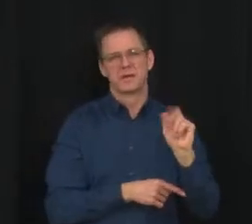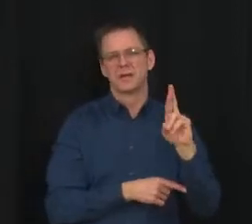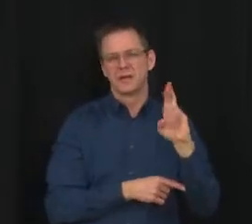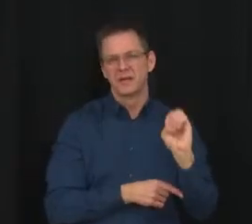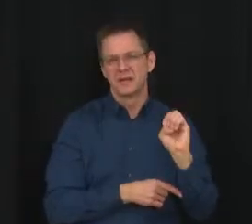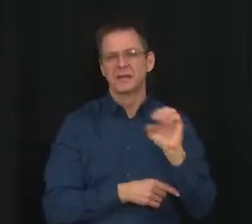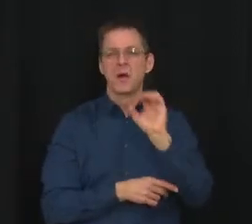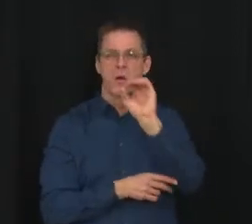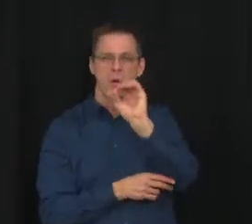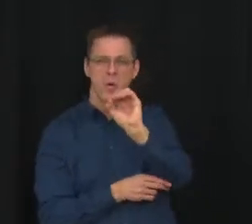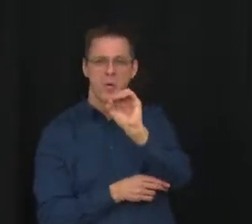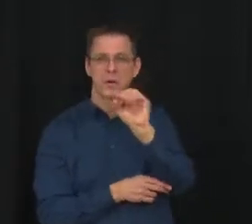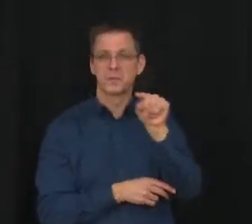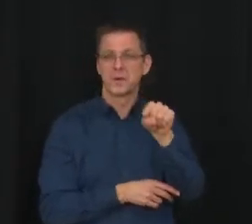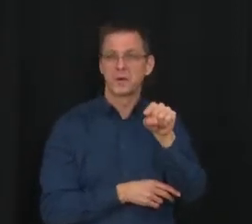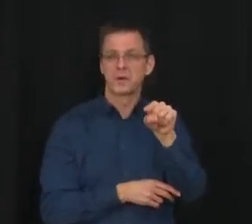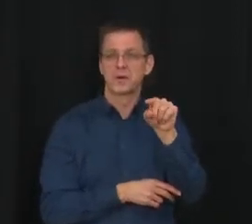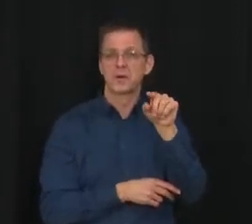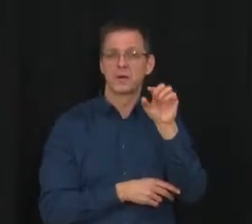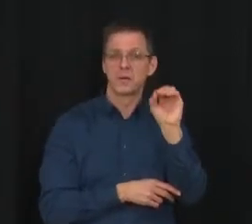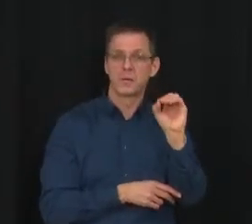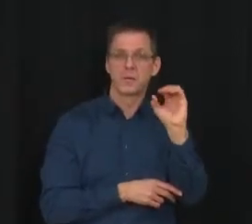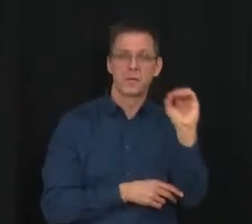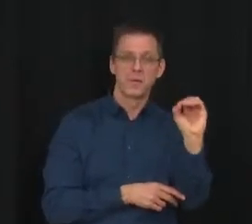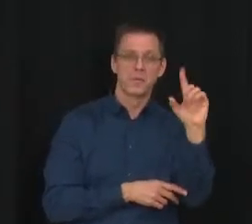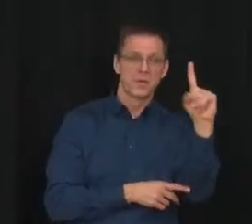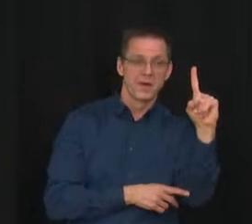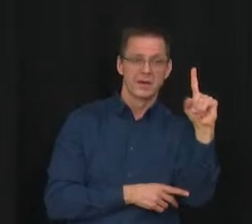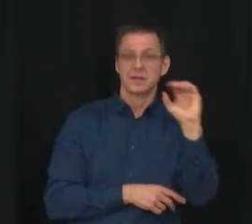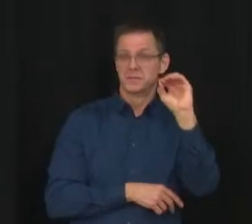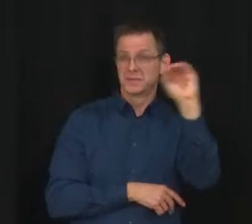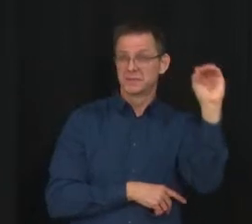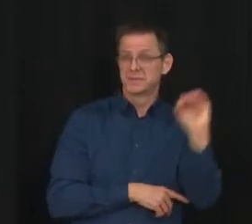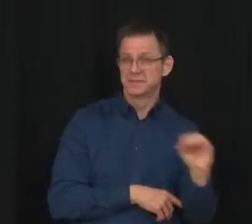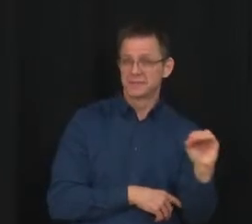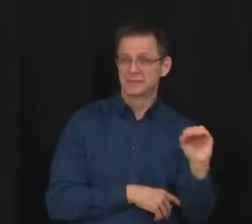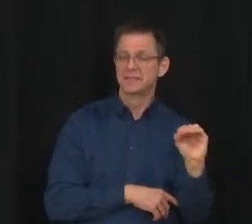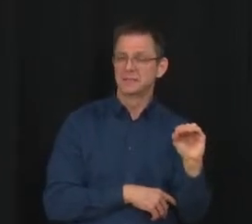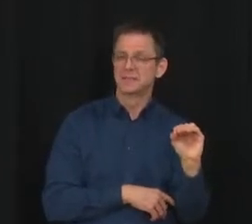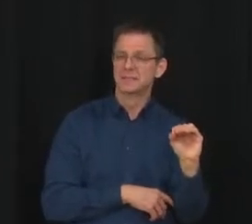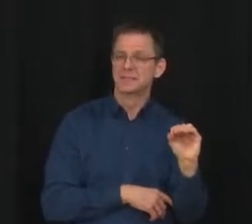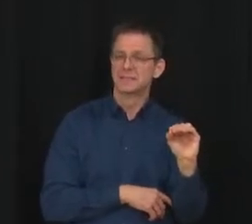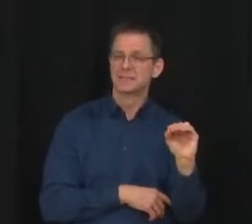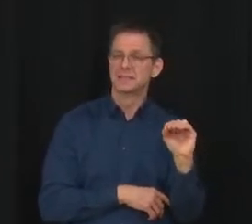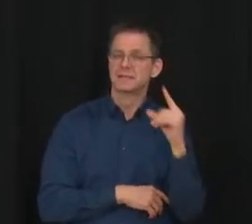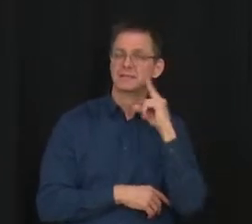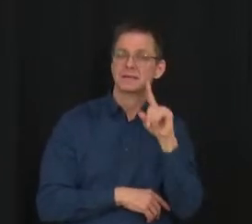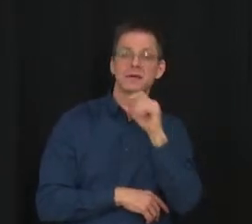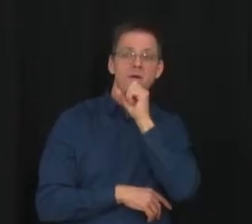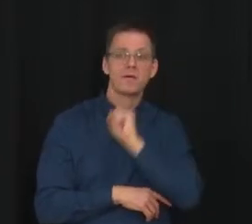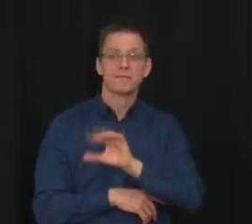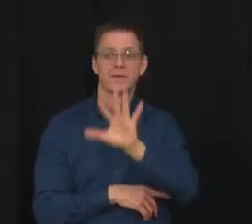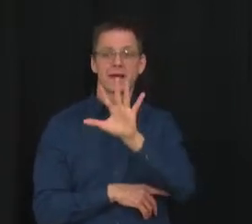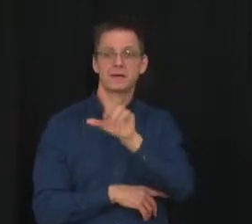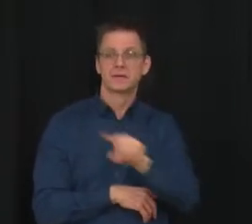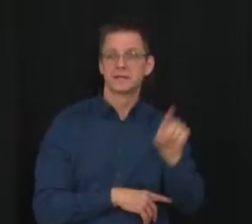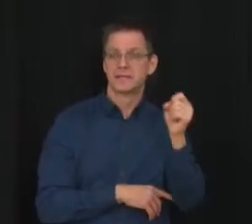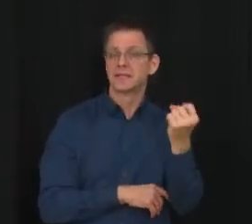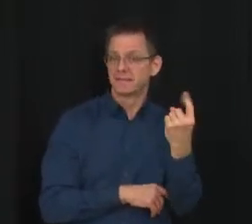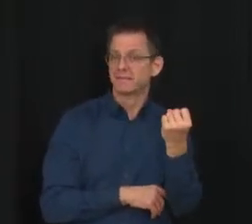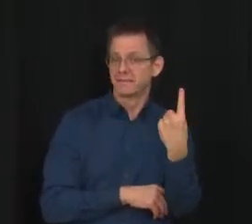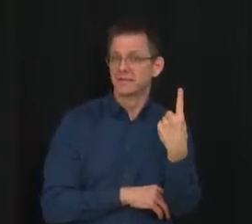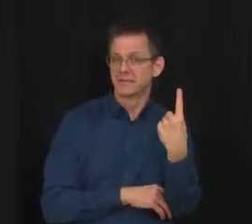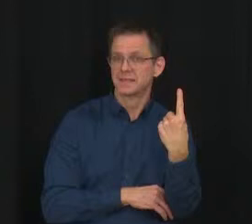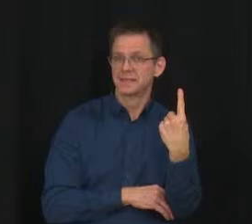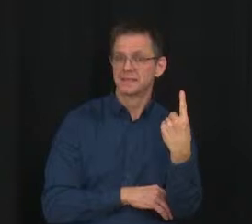for them. If you have questions about the vaccine or would like more information, please reach out to a medical professional to get answers.